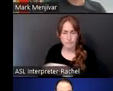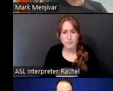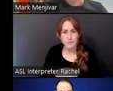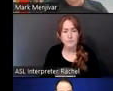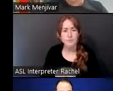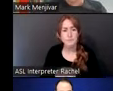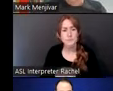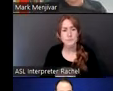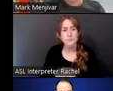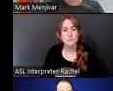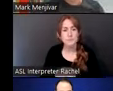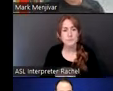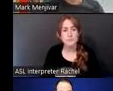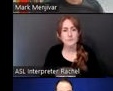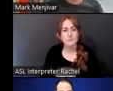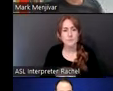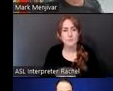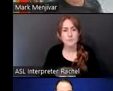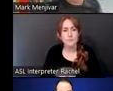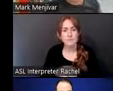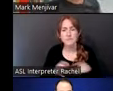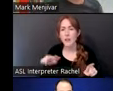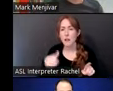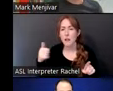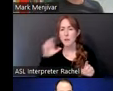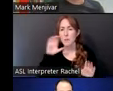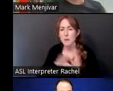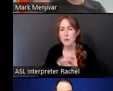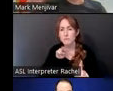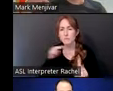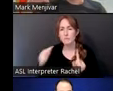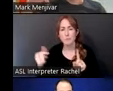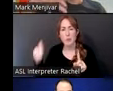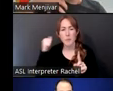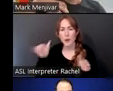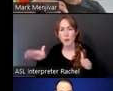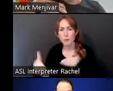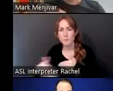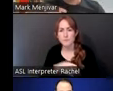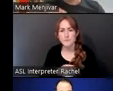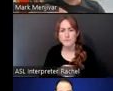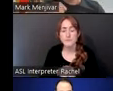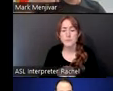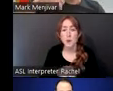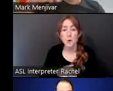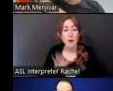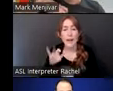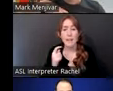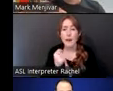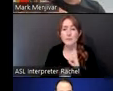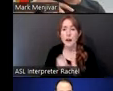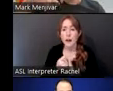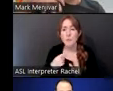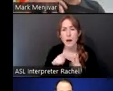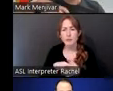here's another view of kind of this back room. And as we were thinking about it, I started thinking about the, my local context, right? How San